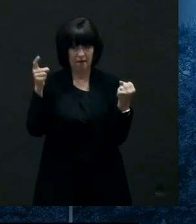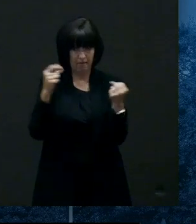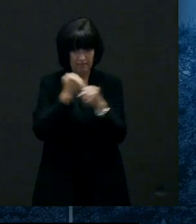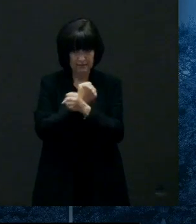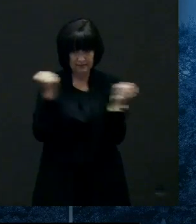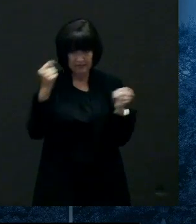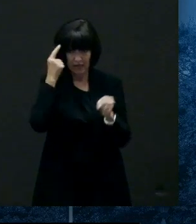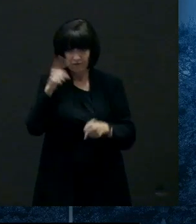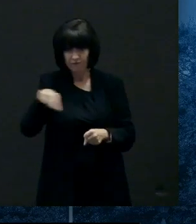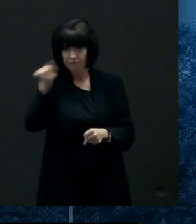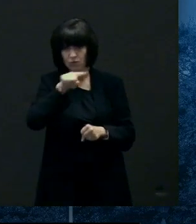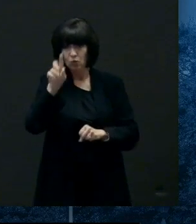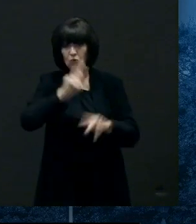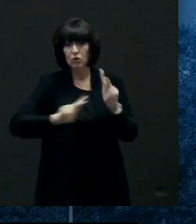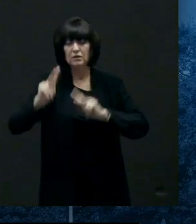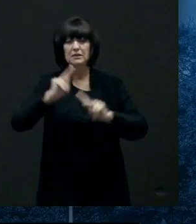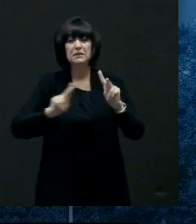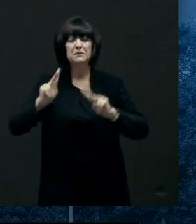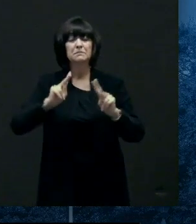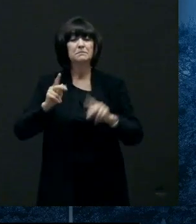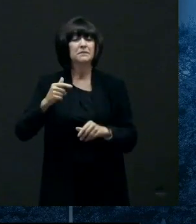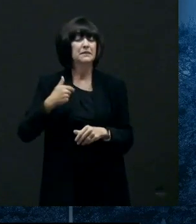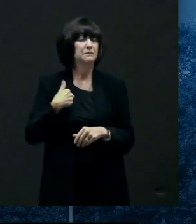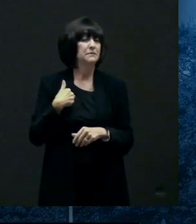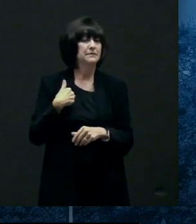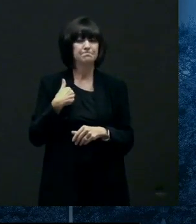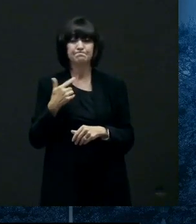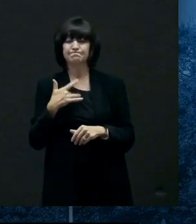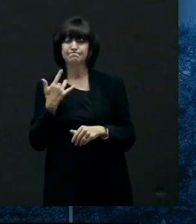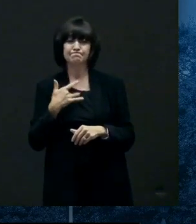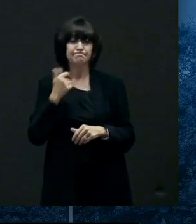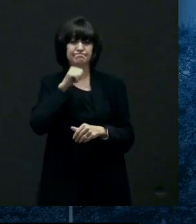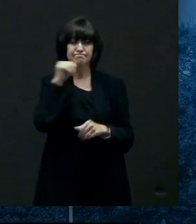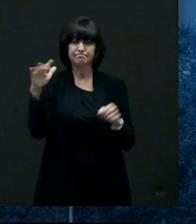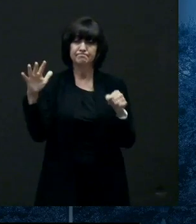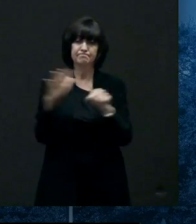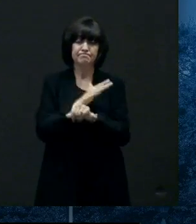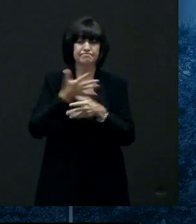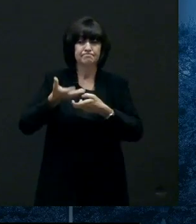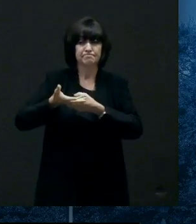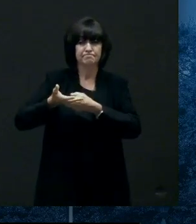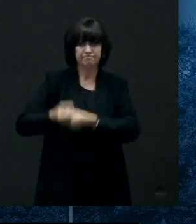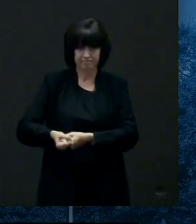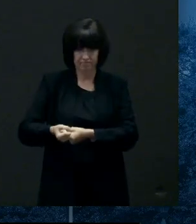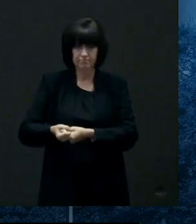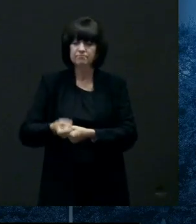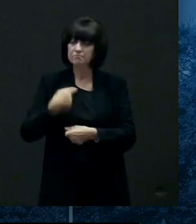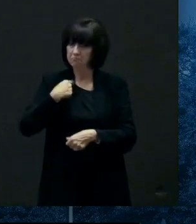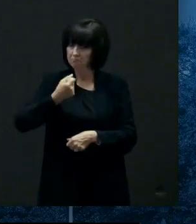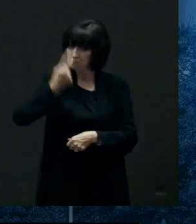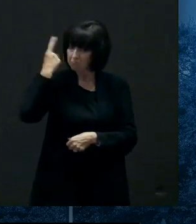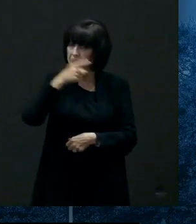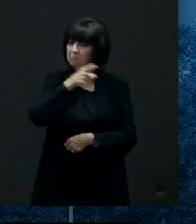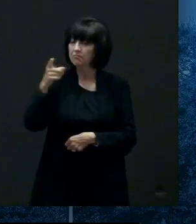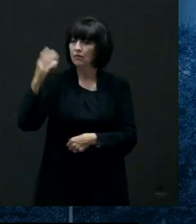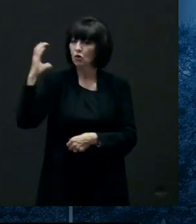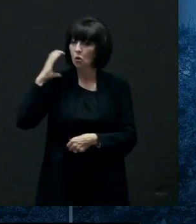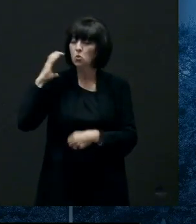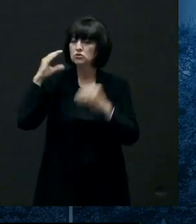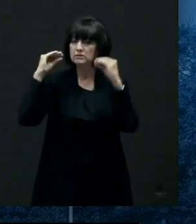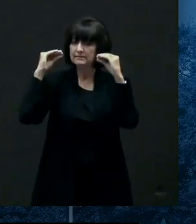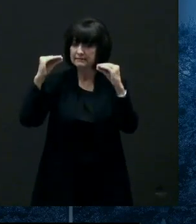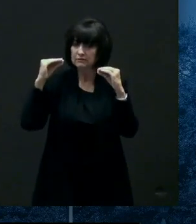looking at uh i know diaa i know the athletic directors the superintendents parents teachers and coaches uh